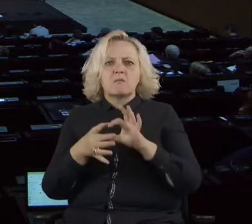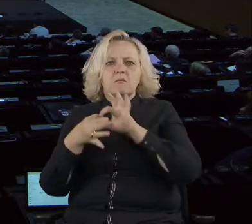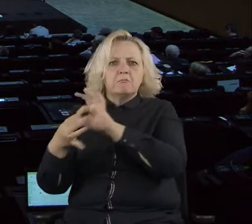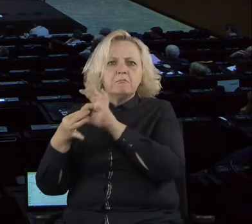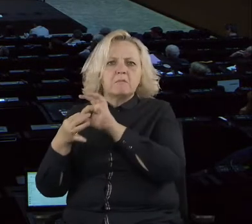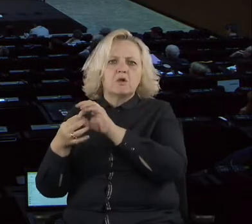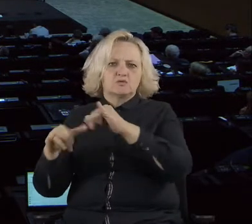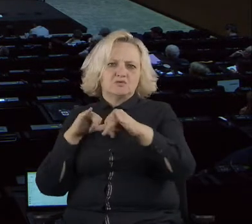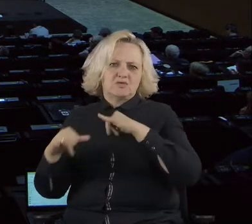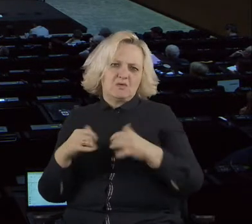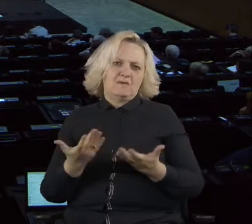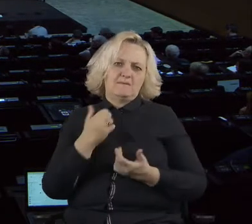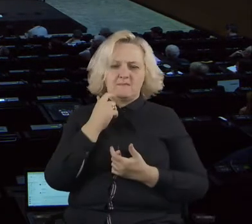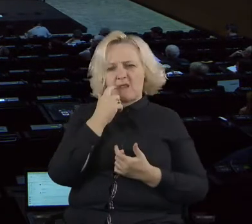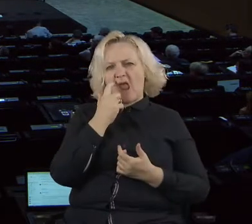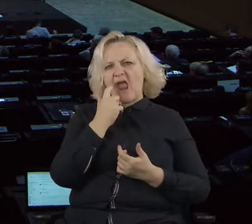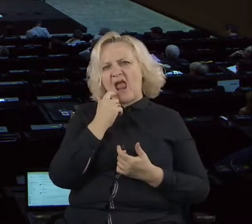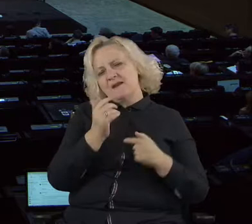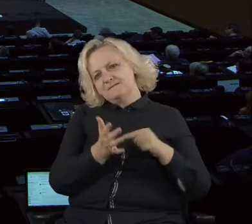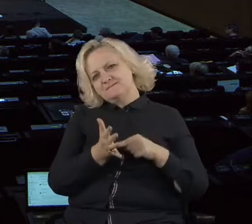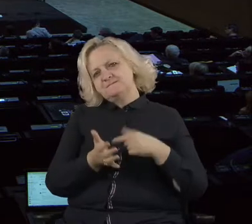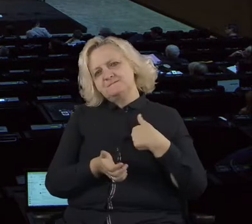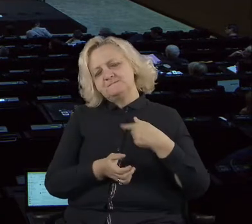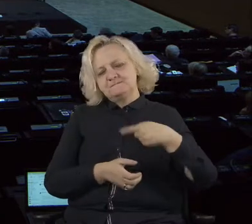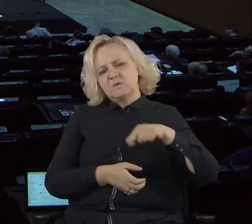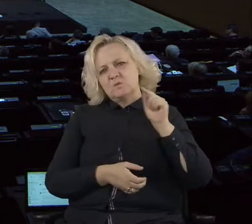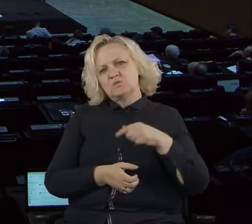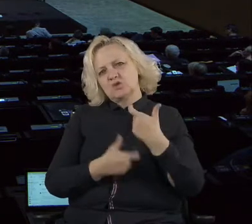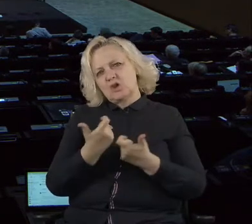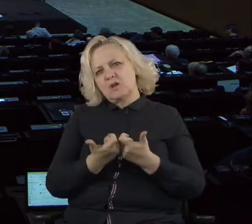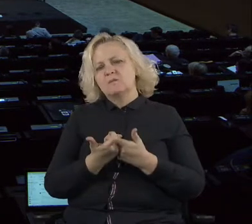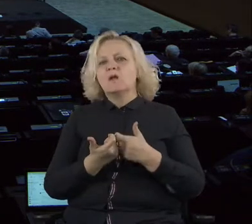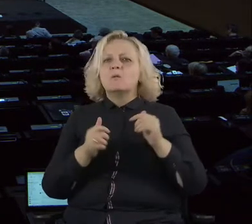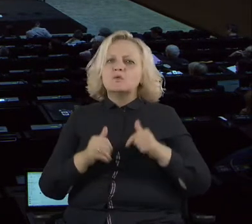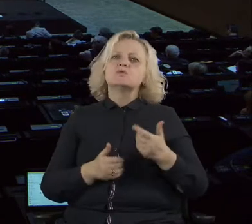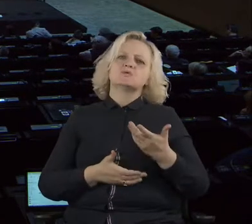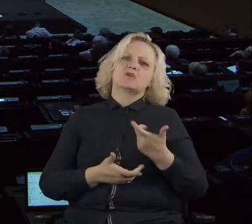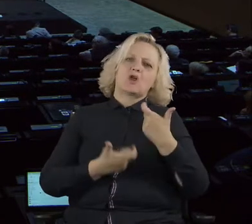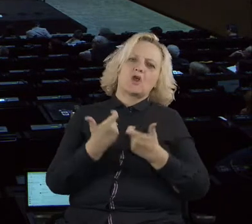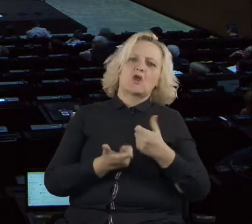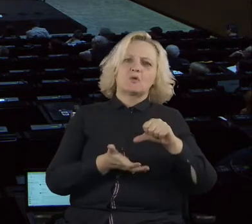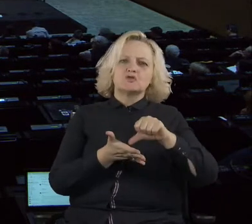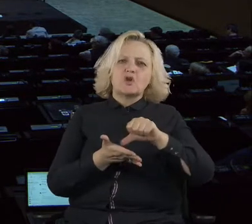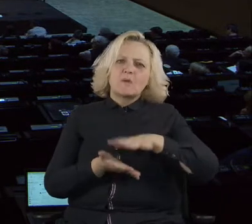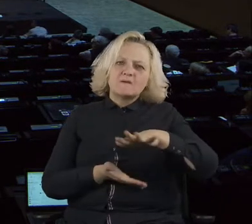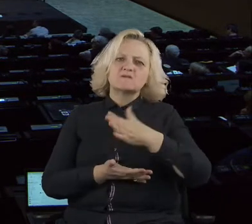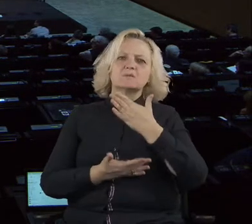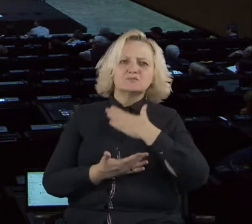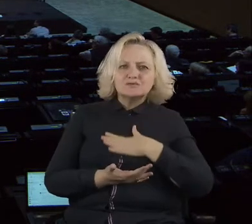environment and enabling the good things to happen, all the civil society, all the open data, like all these things.